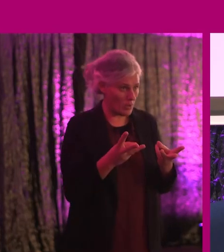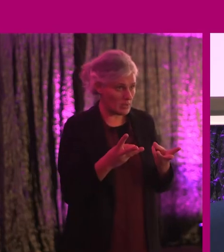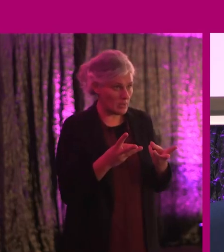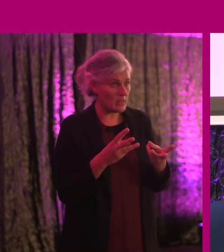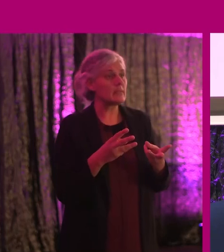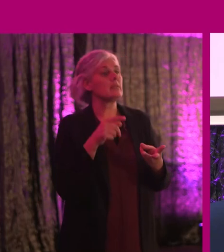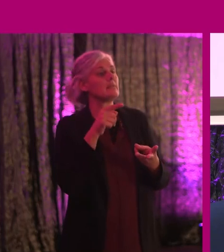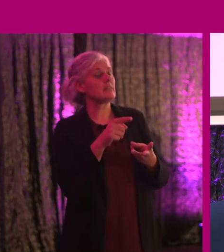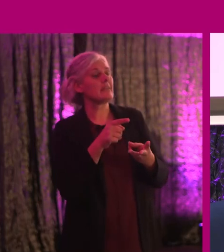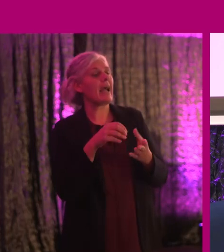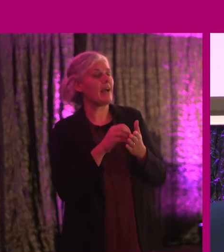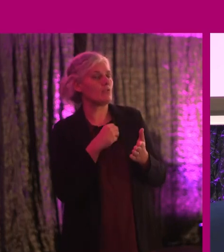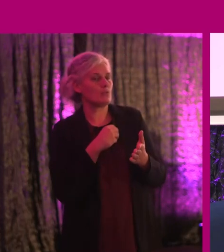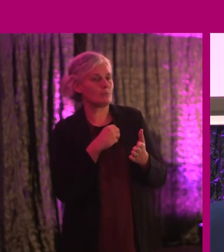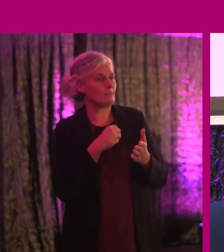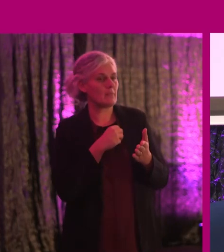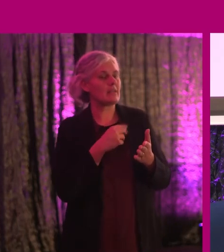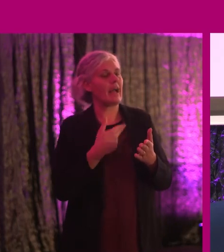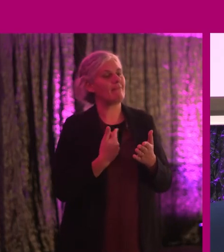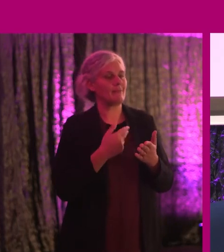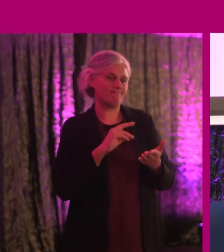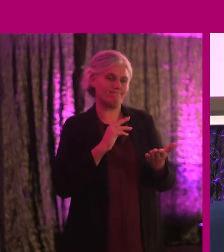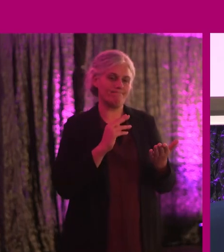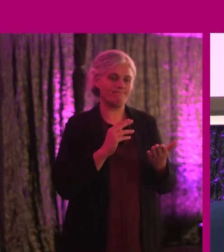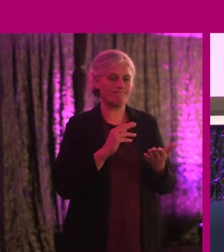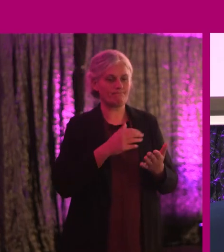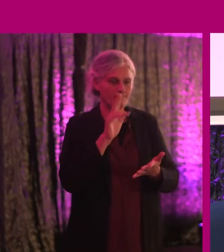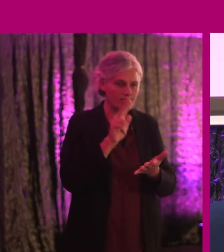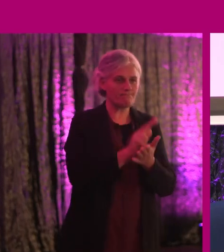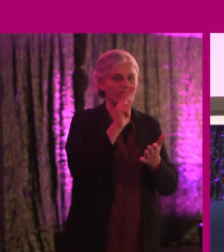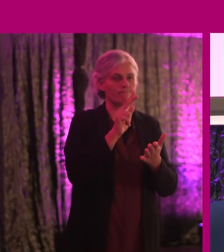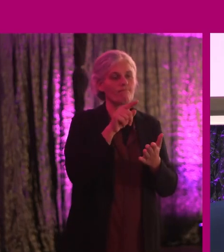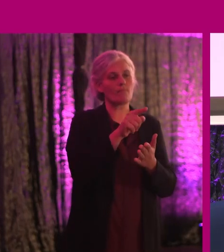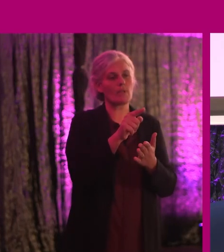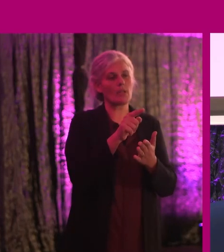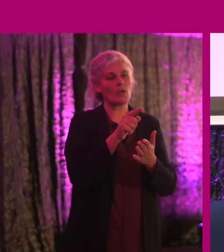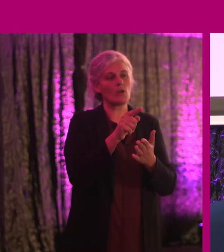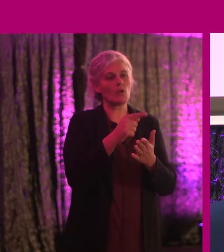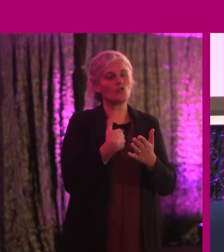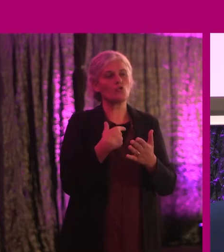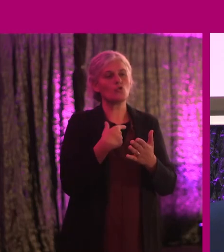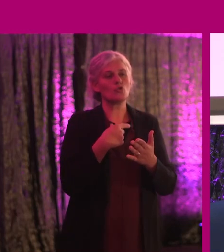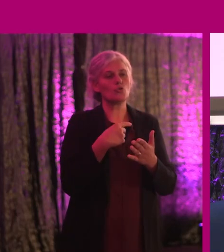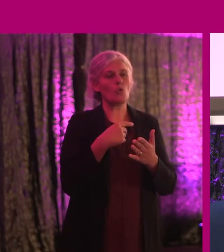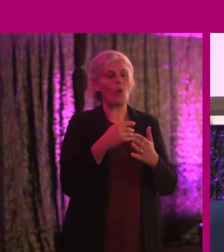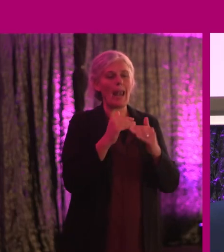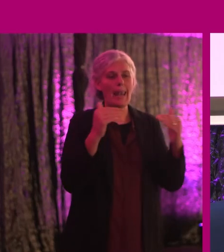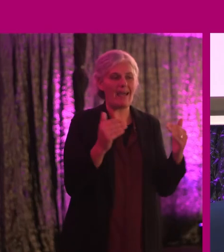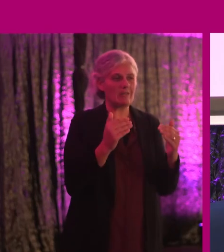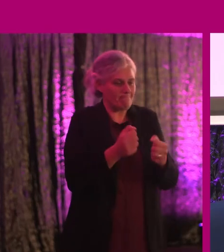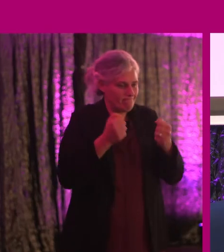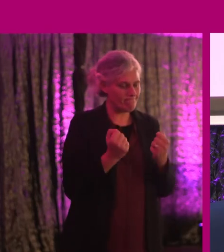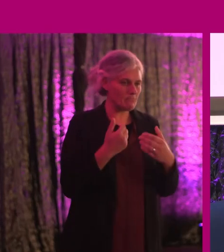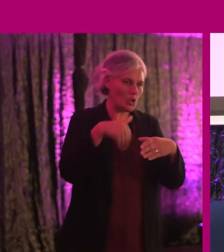a lot of hustling, had to give their signature to a board level commitment around